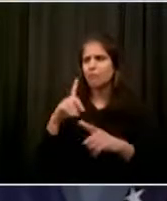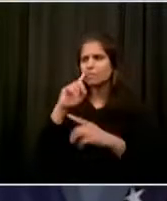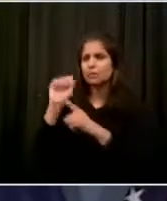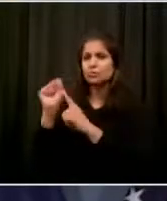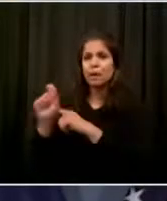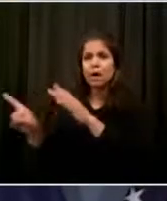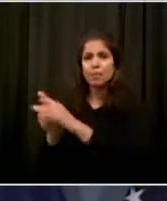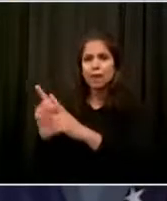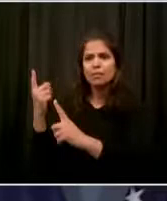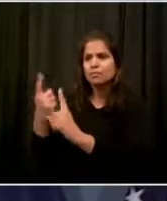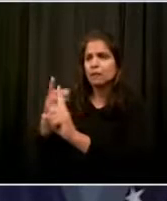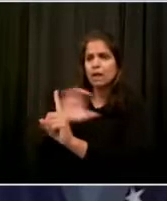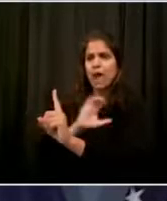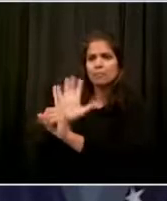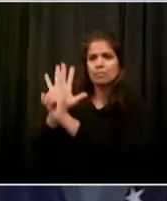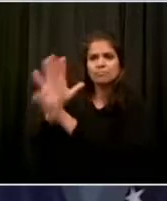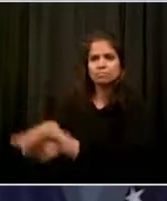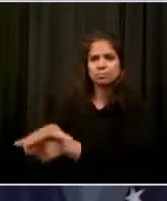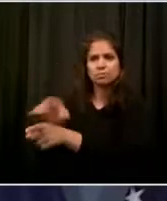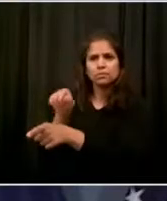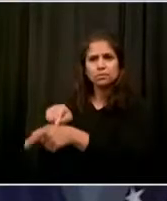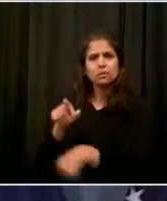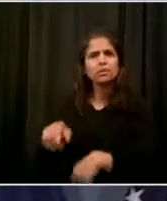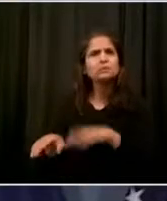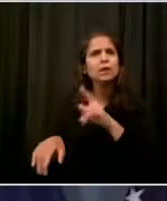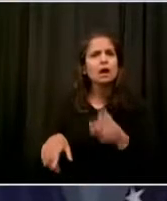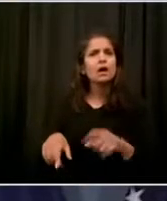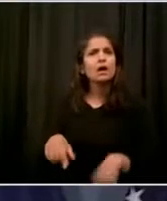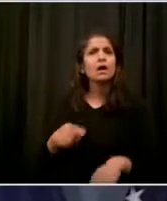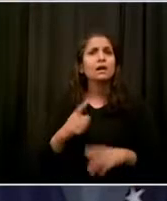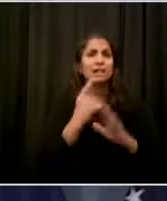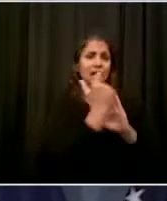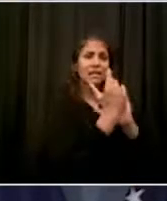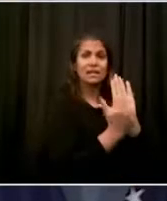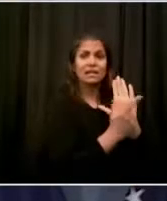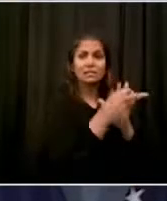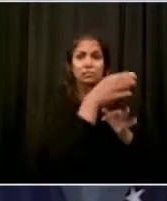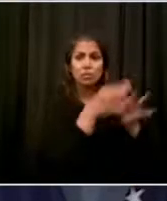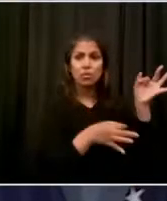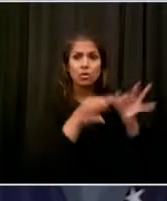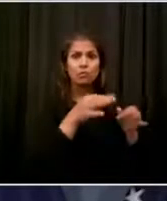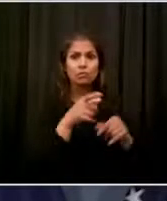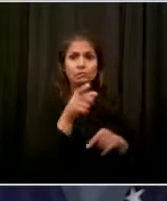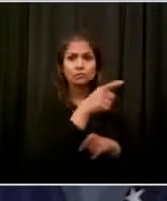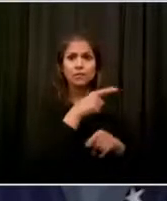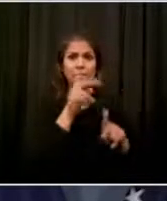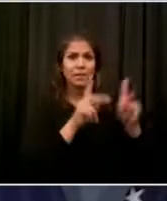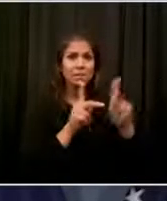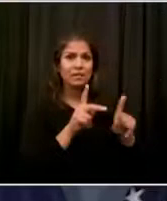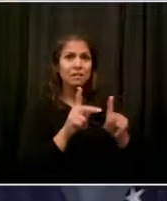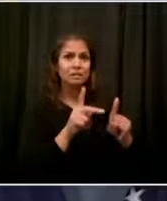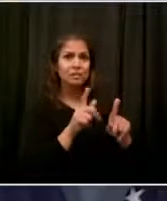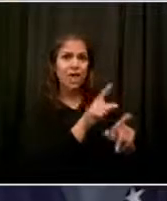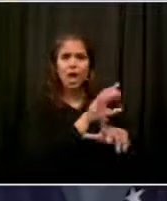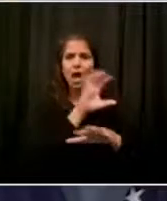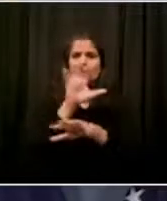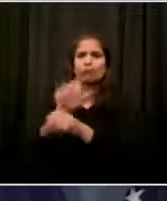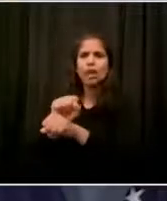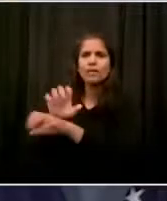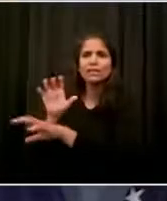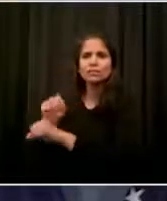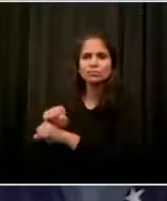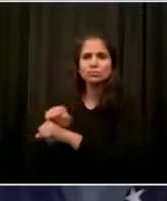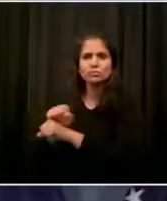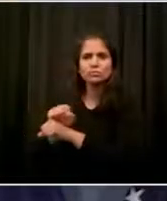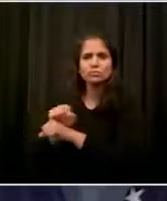telling cops that legal observers can be arrested. So, my first question is whether you think the officers involved in these stops